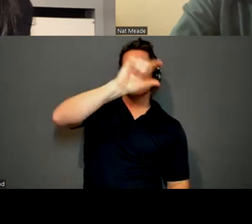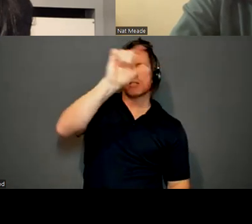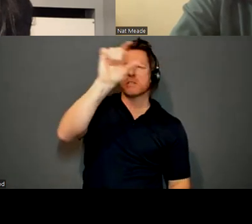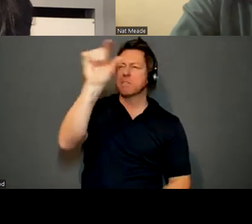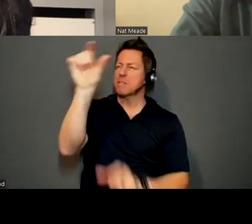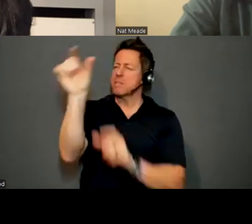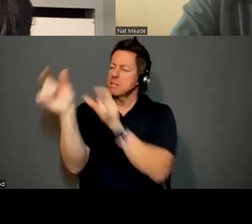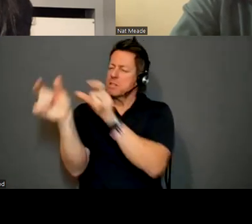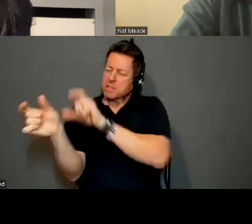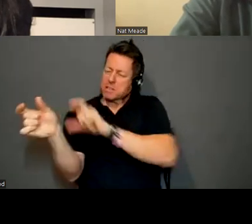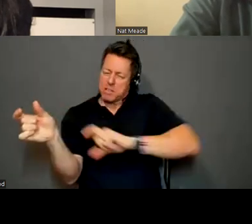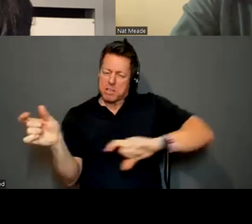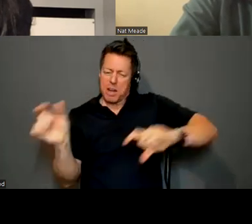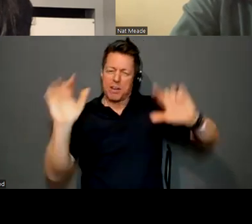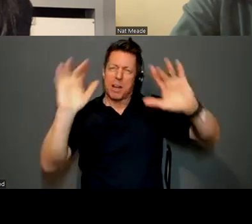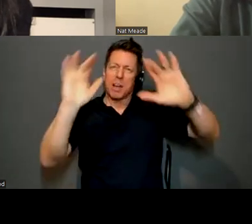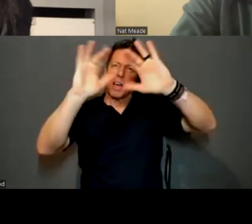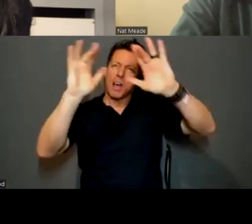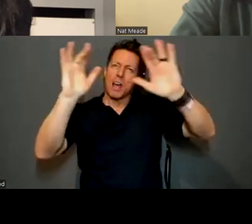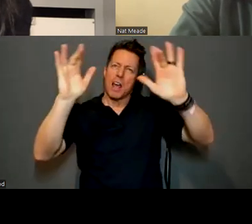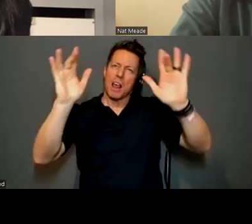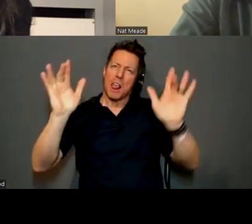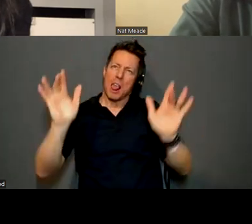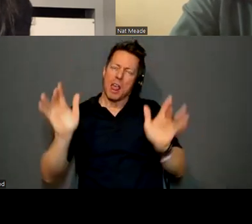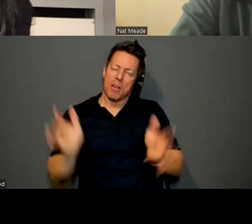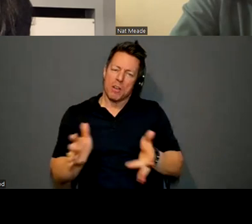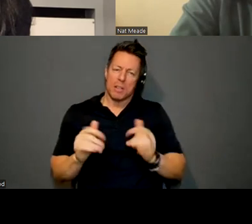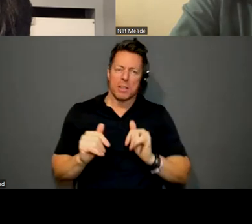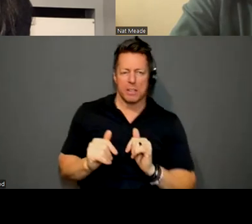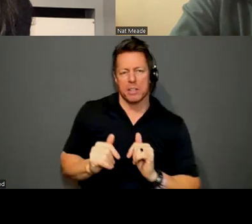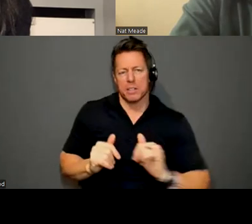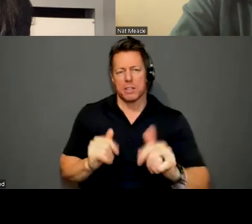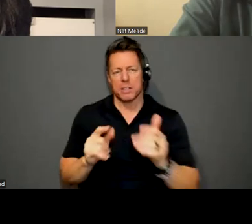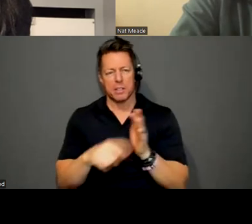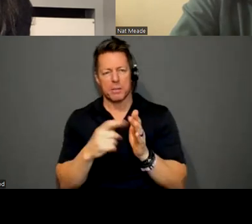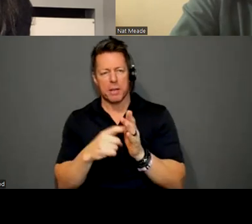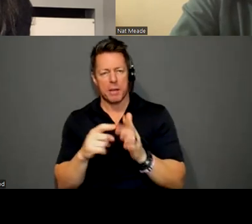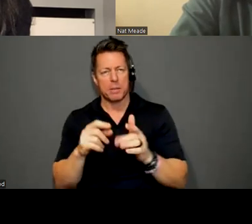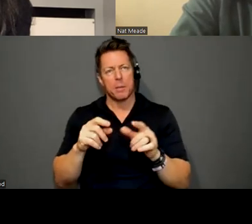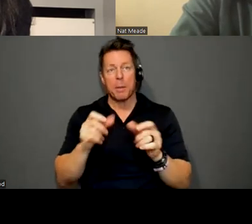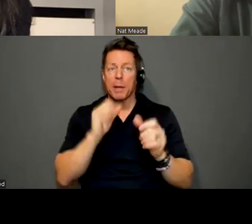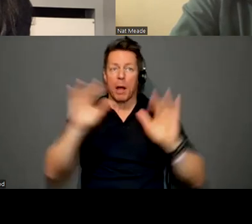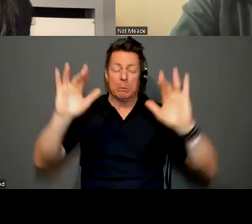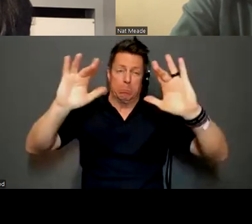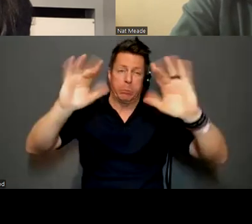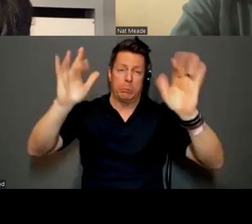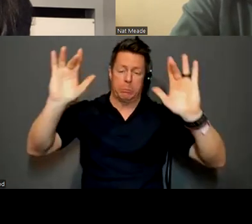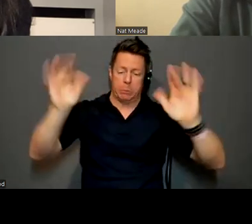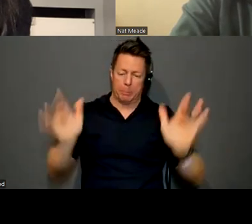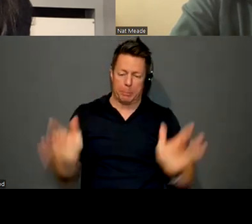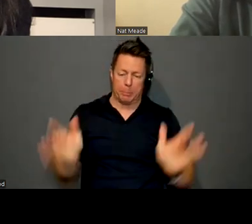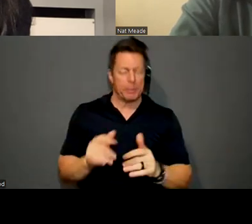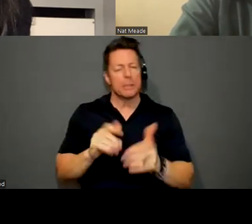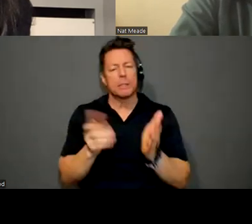at play. And the haloing is, it's not always like a vibrancy. Sometimes it's like a shadow, but it really helped. It makes